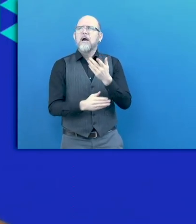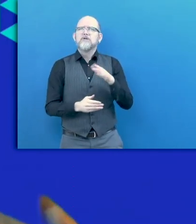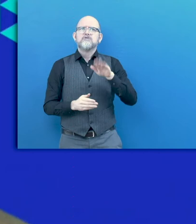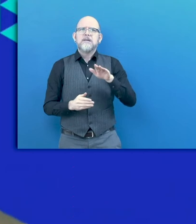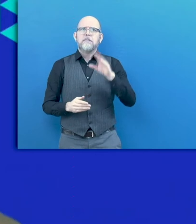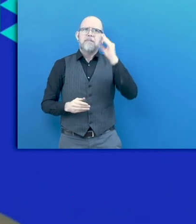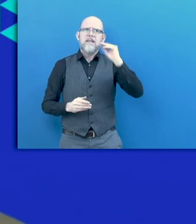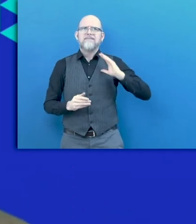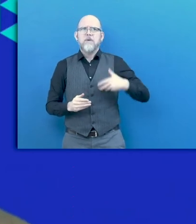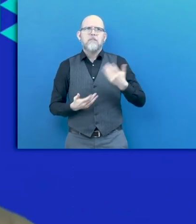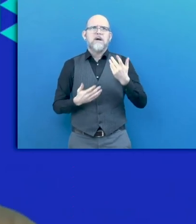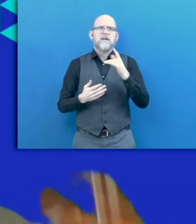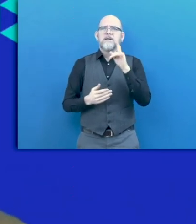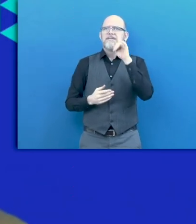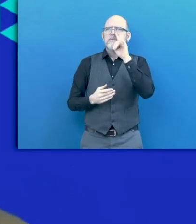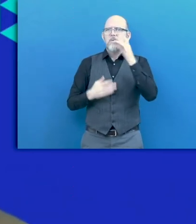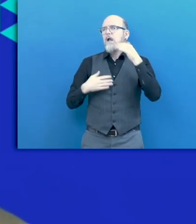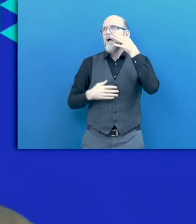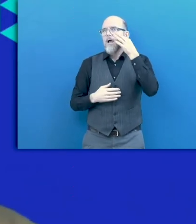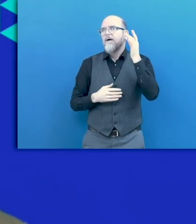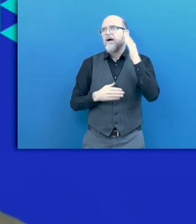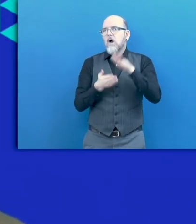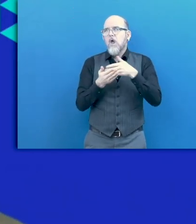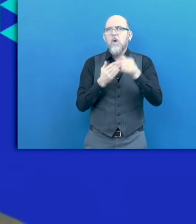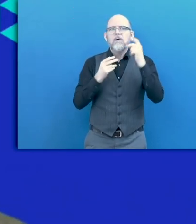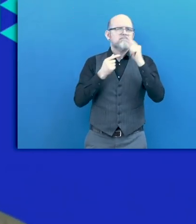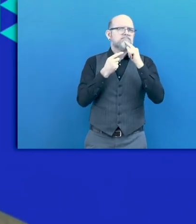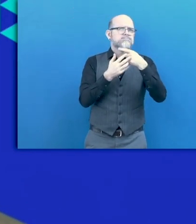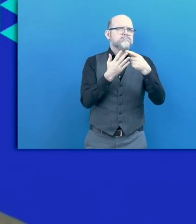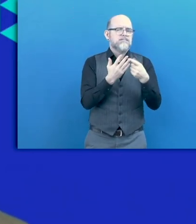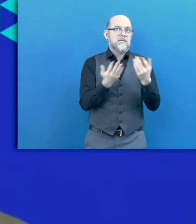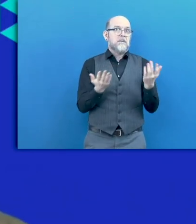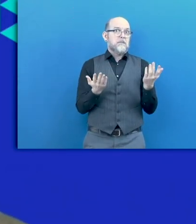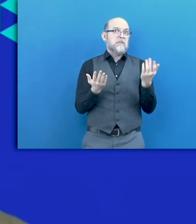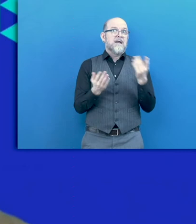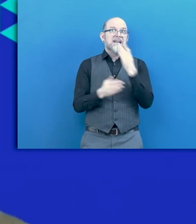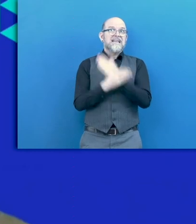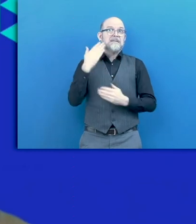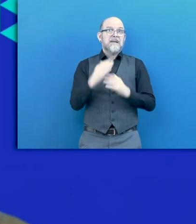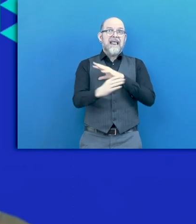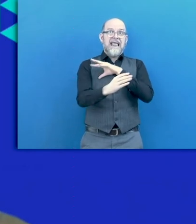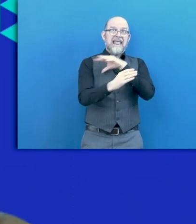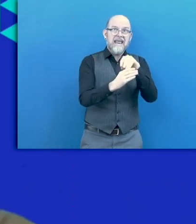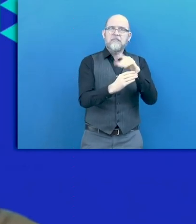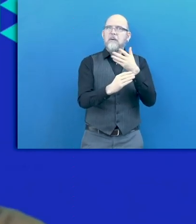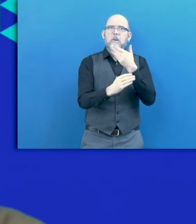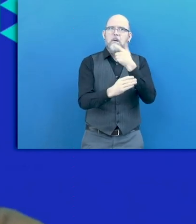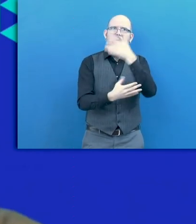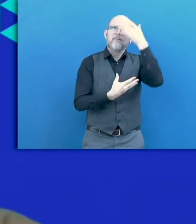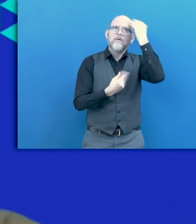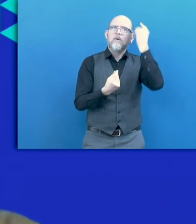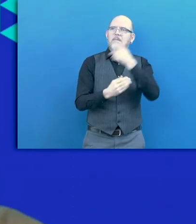it's about sexual orientation, all very important, but disability very often is not even part of that diversity and inclusion